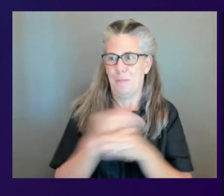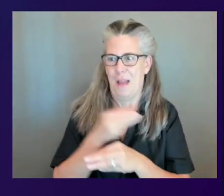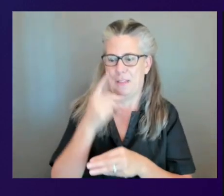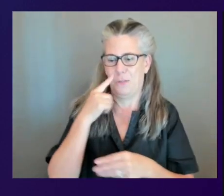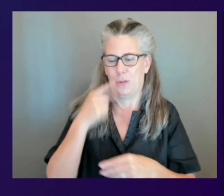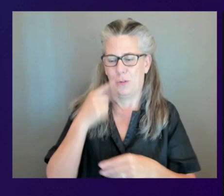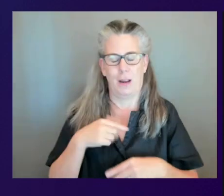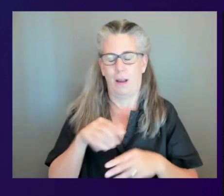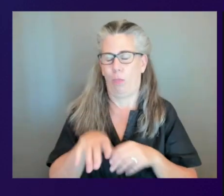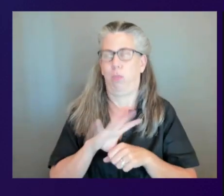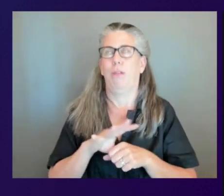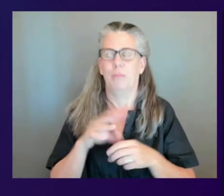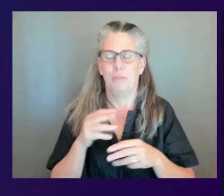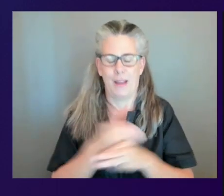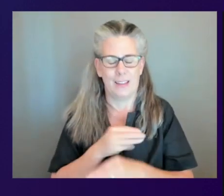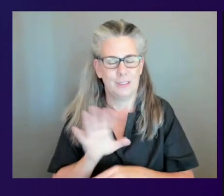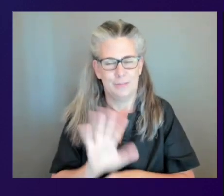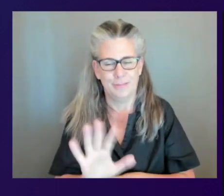insane i